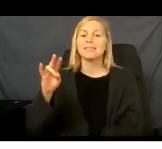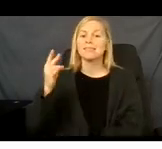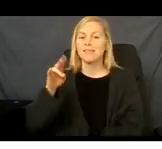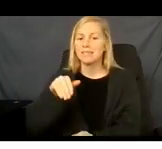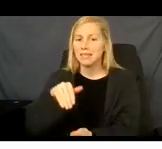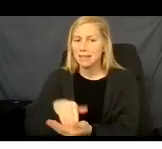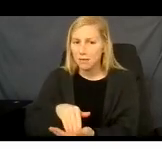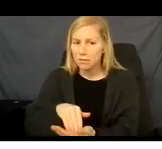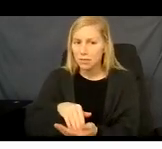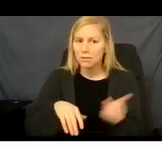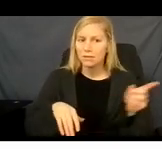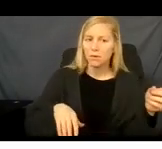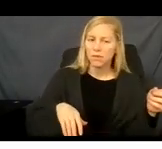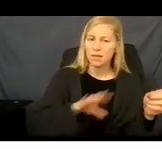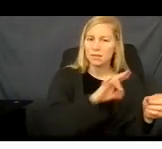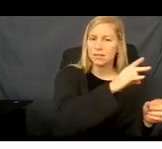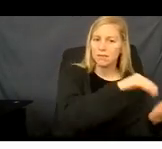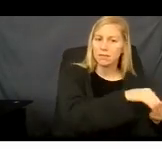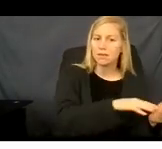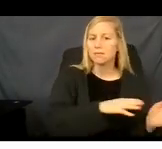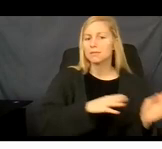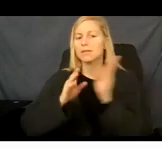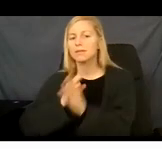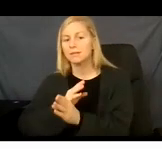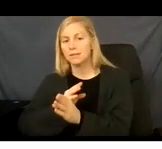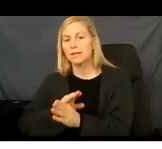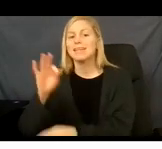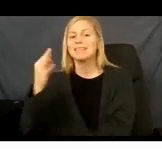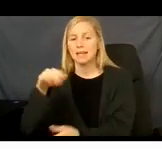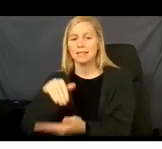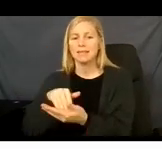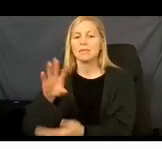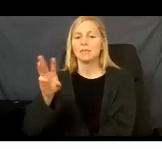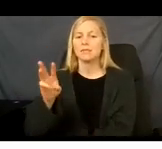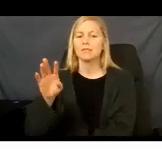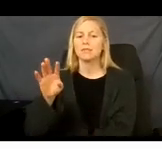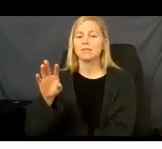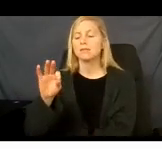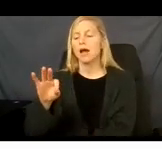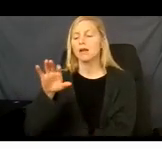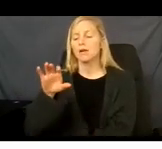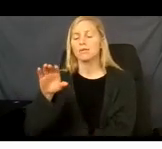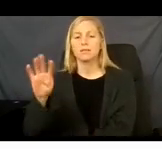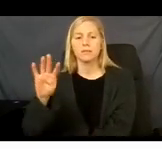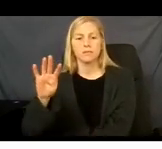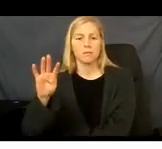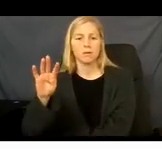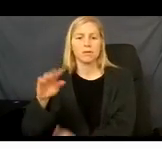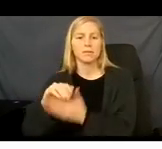parents will still be eligible for Medicaid up to the amount of $19,964